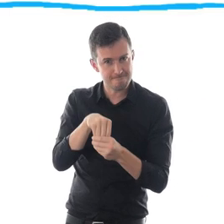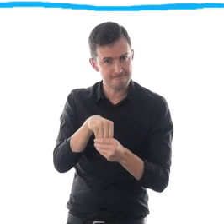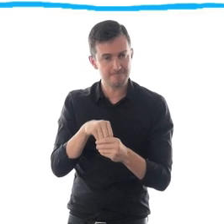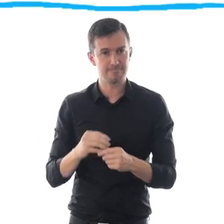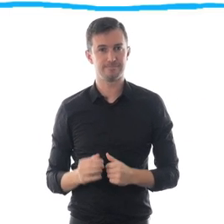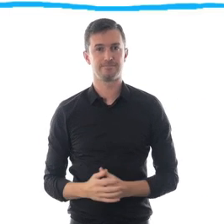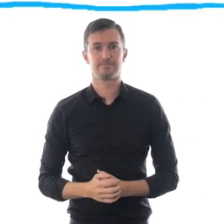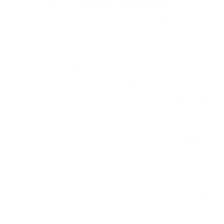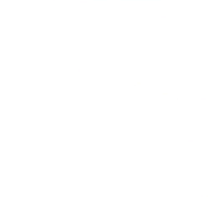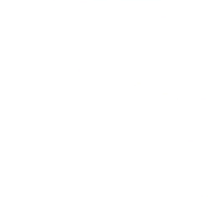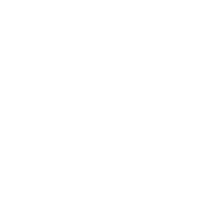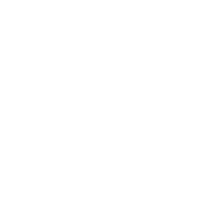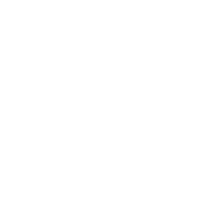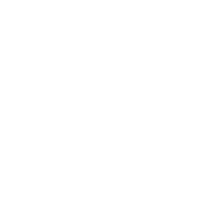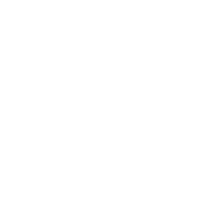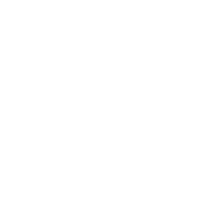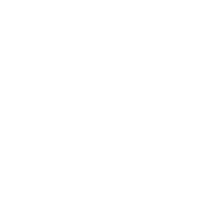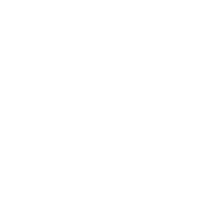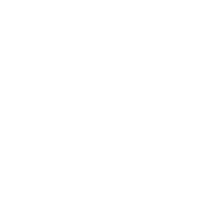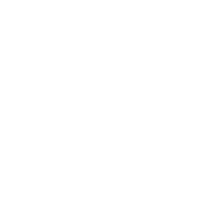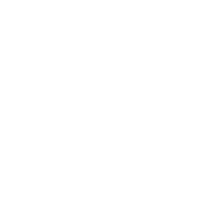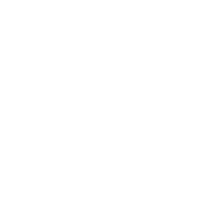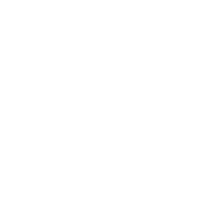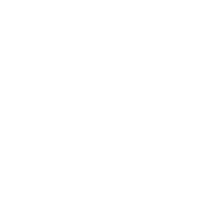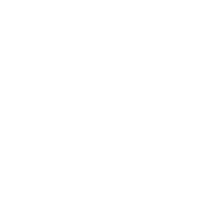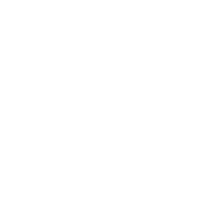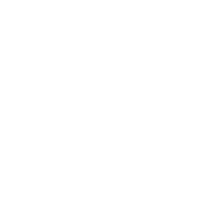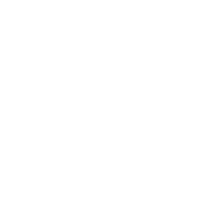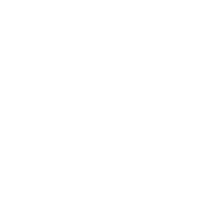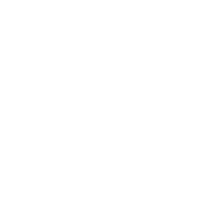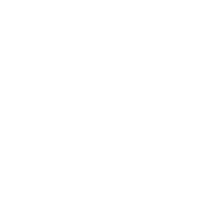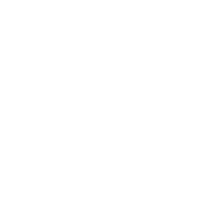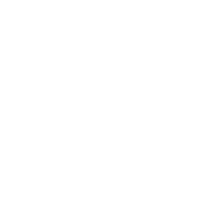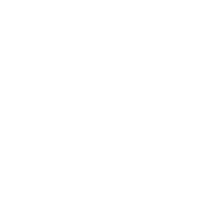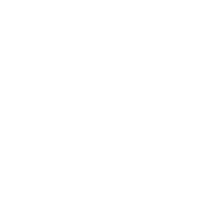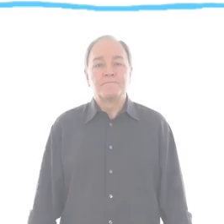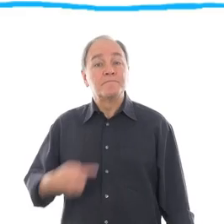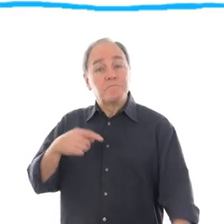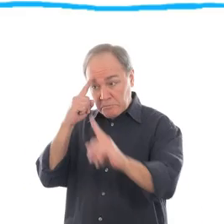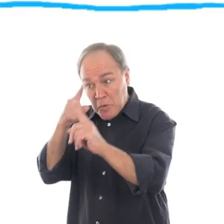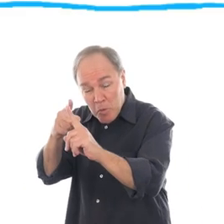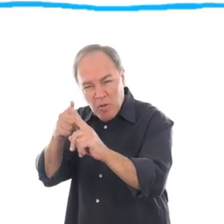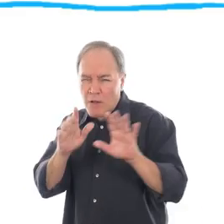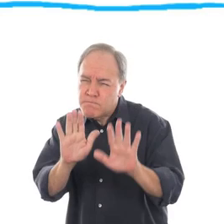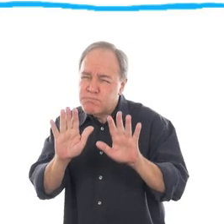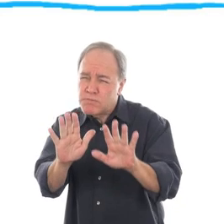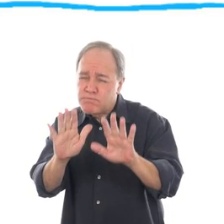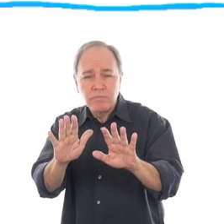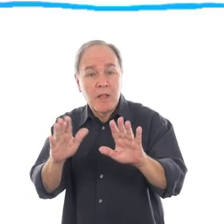I really am going to begin to push this thing of join our world of inclusion.